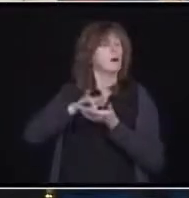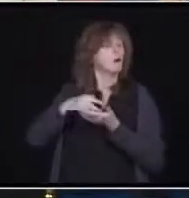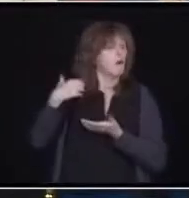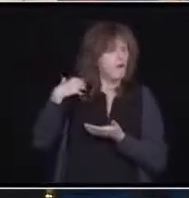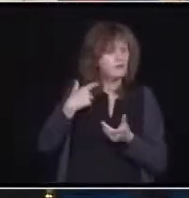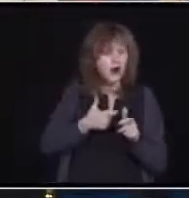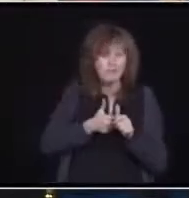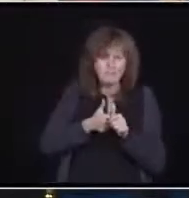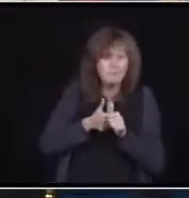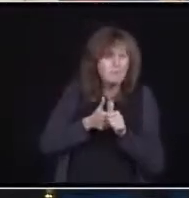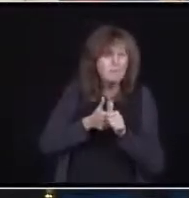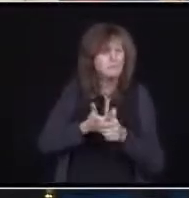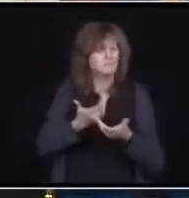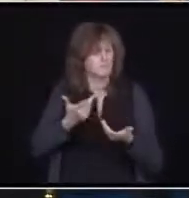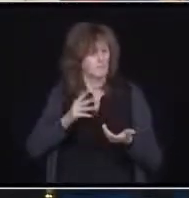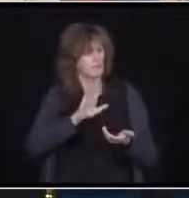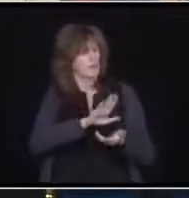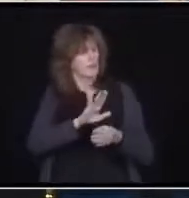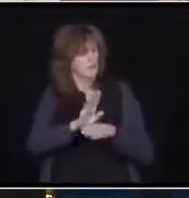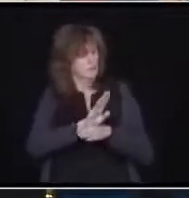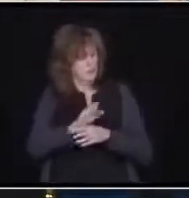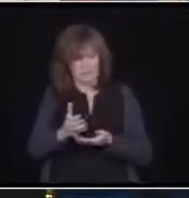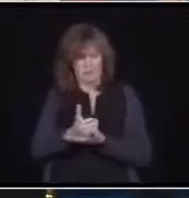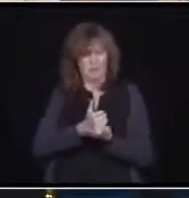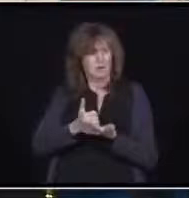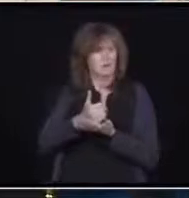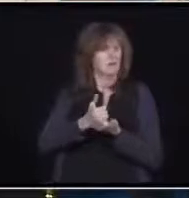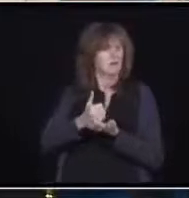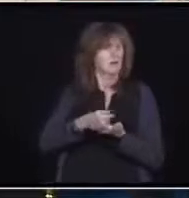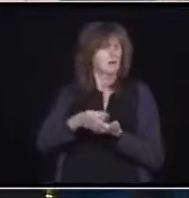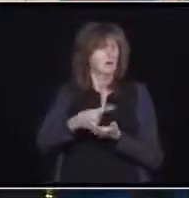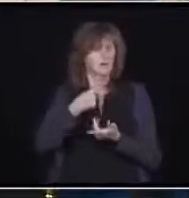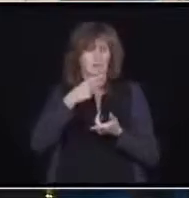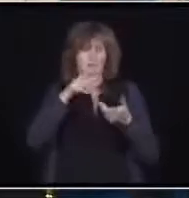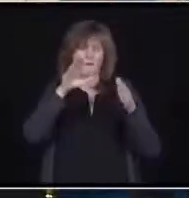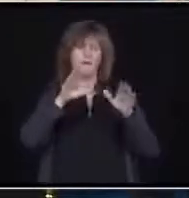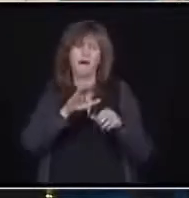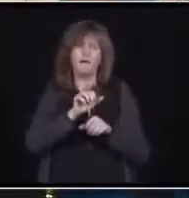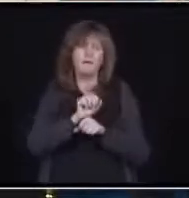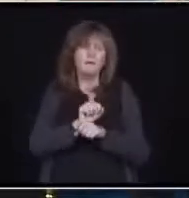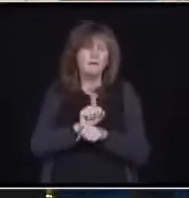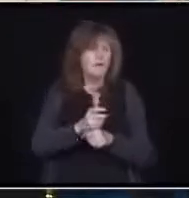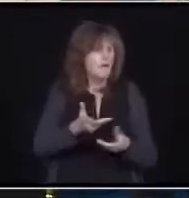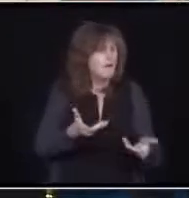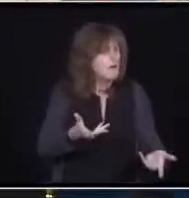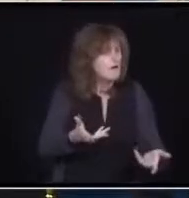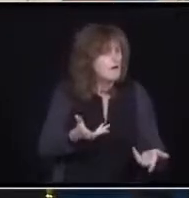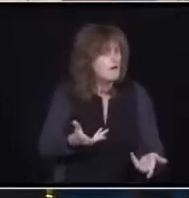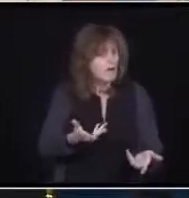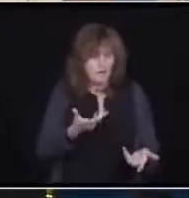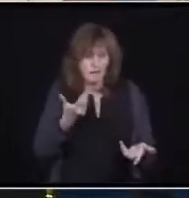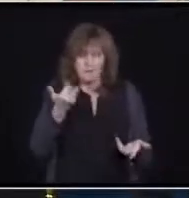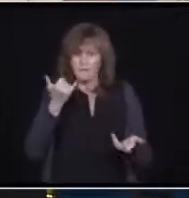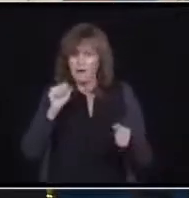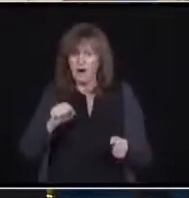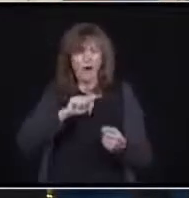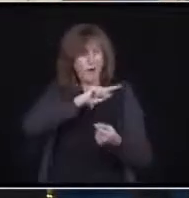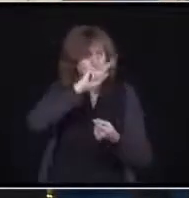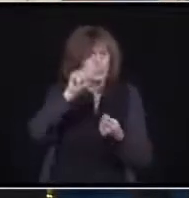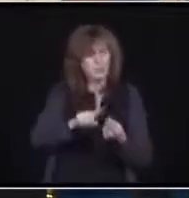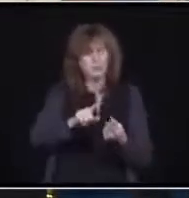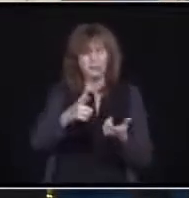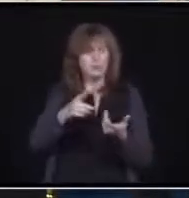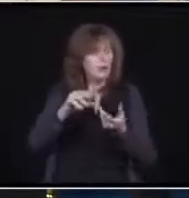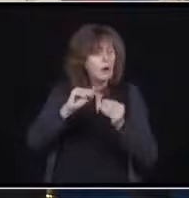such a great job. And, you know, if we can reduce it to the tables of six, that would be fabulous. And I know